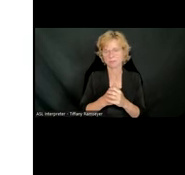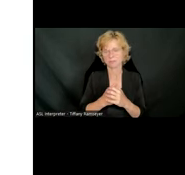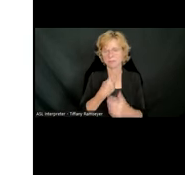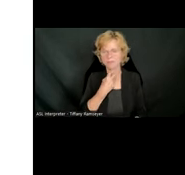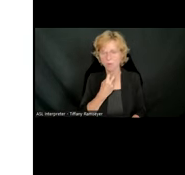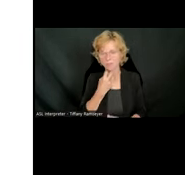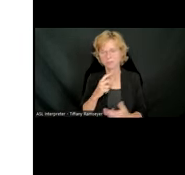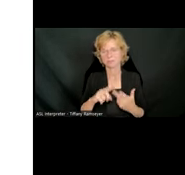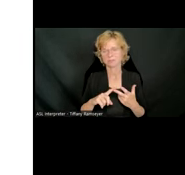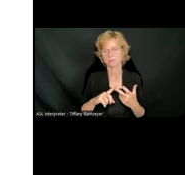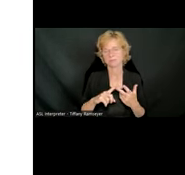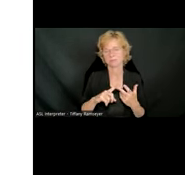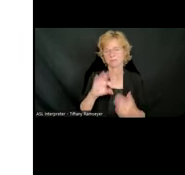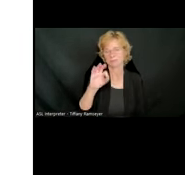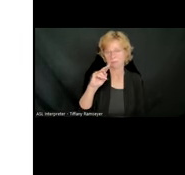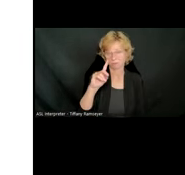and colors.